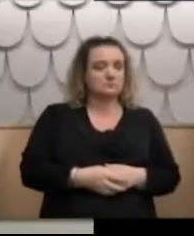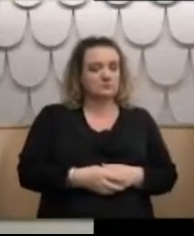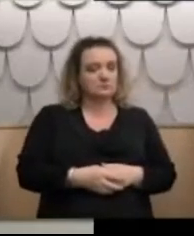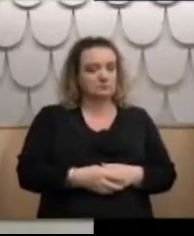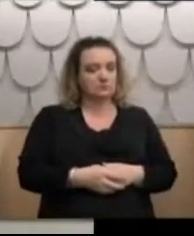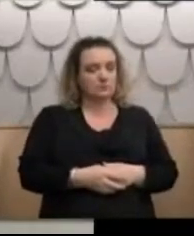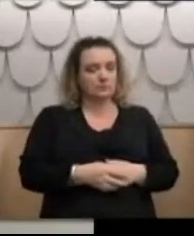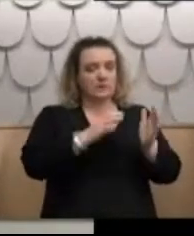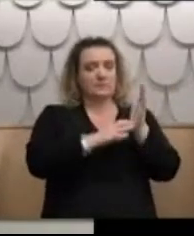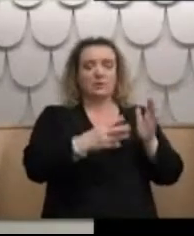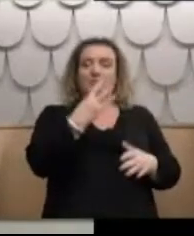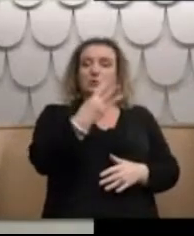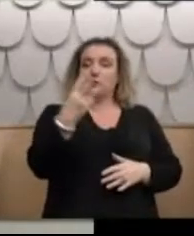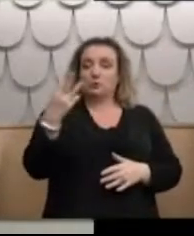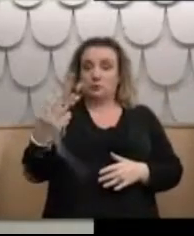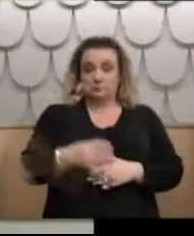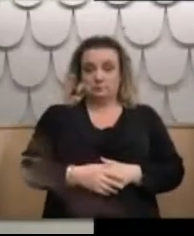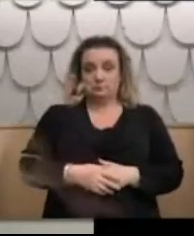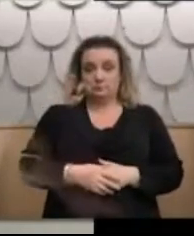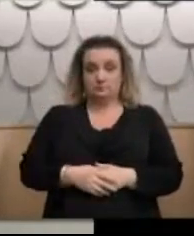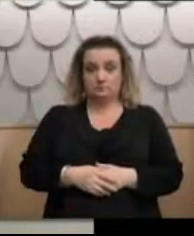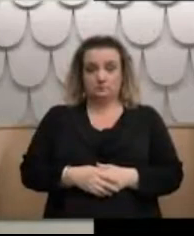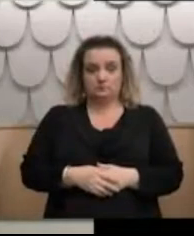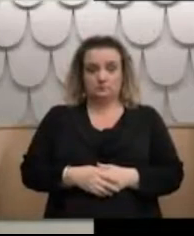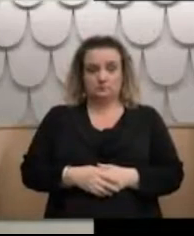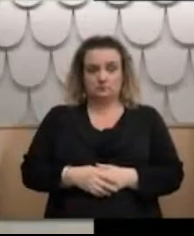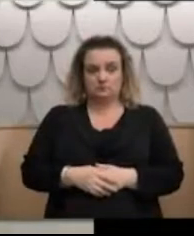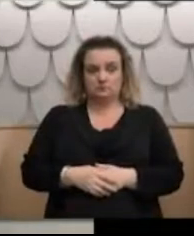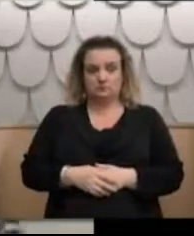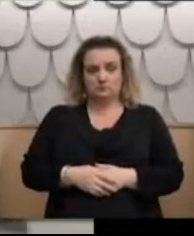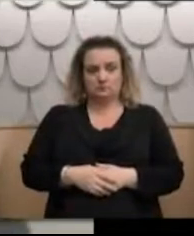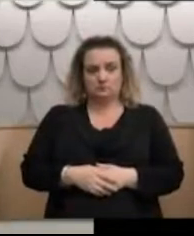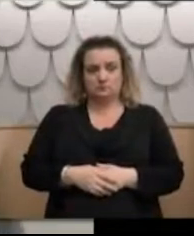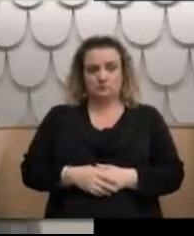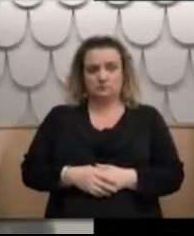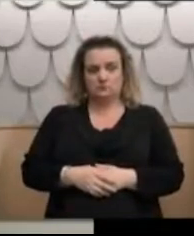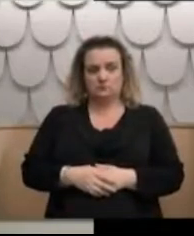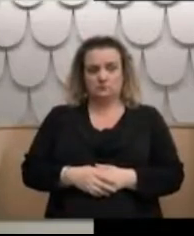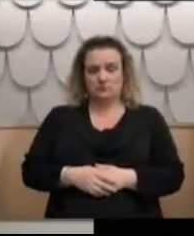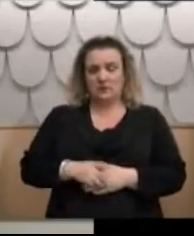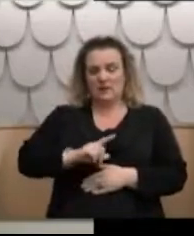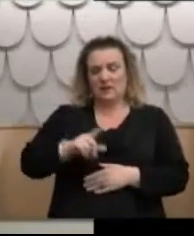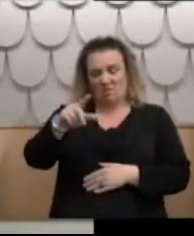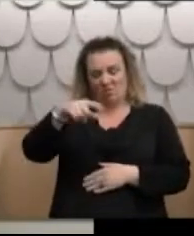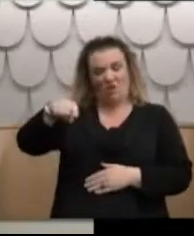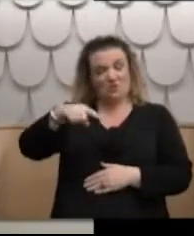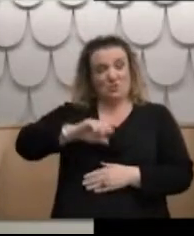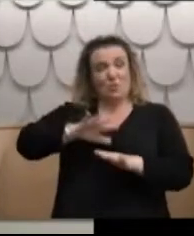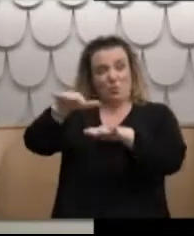Paragraph 33. For those who went to Lake Ellets and survived, after this paragraph,